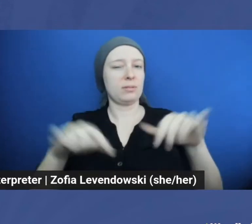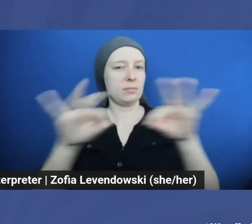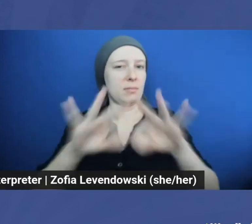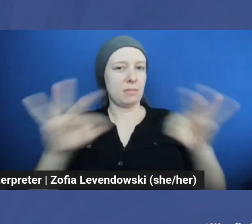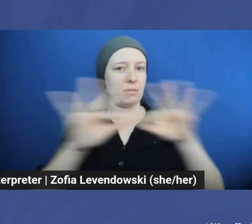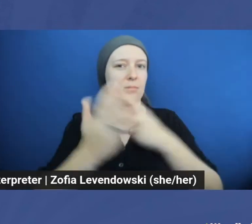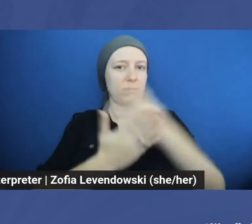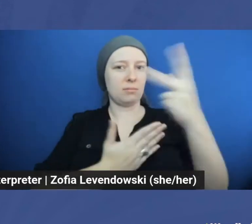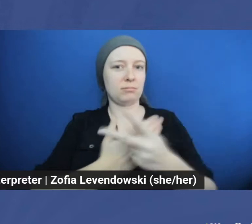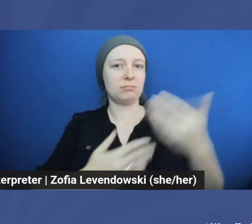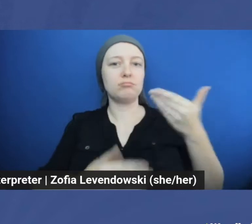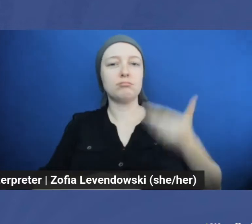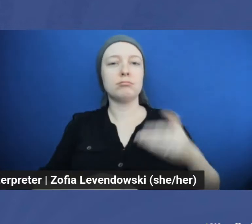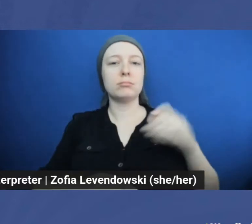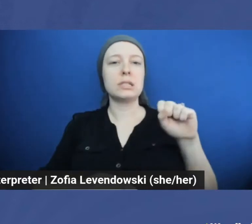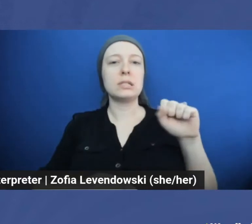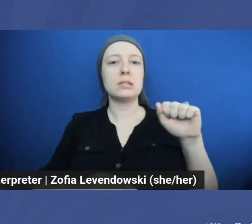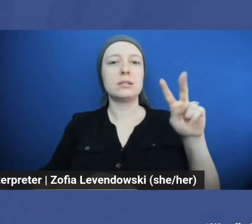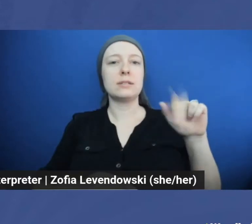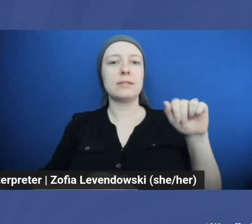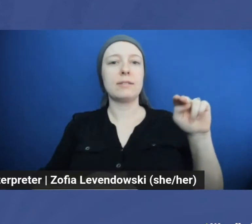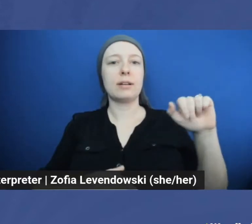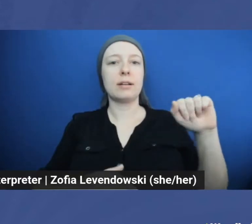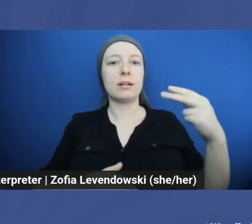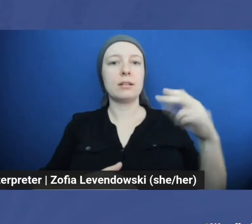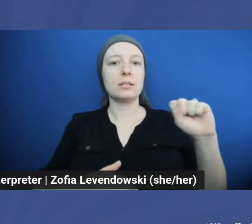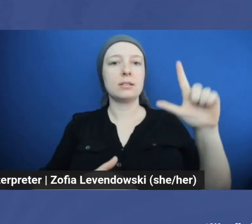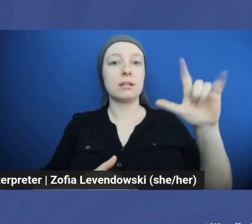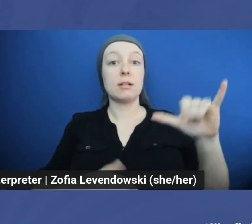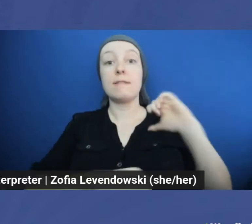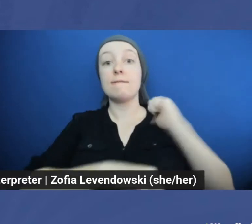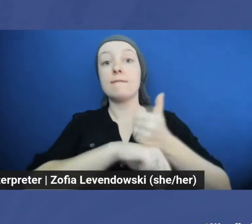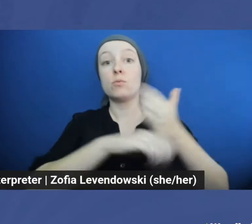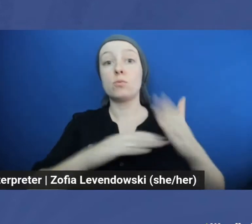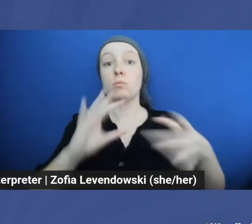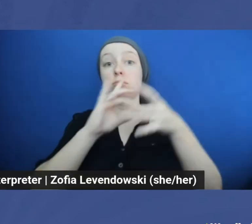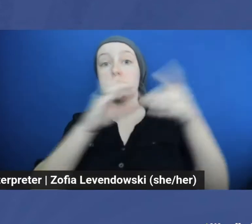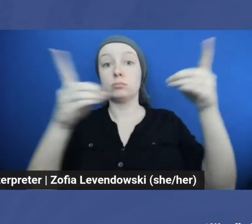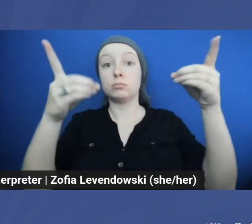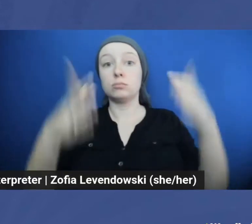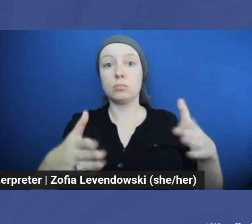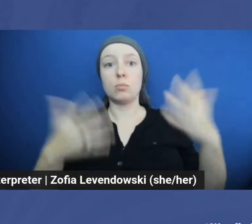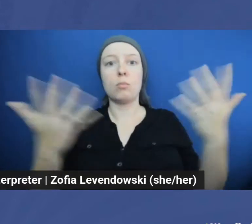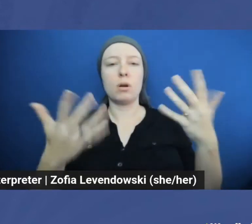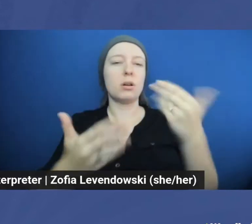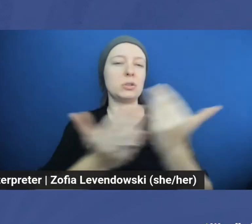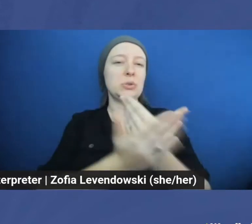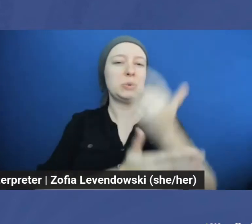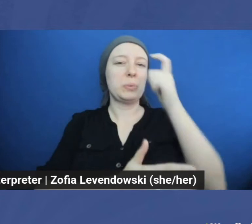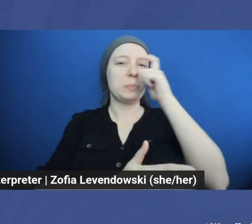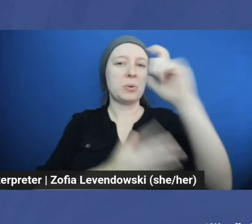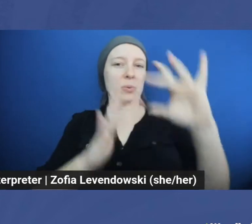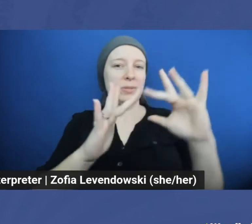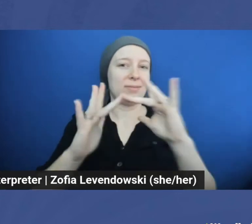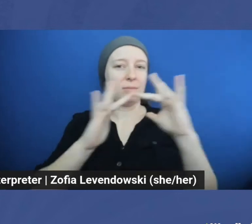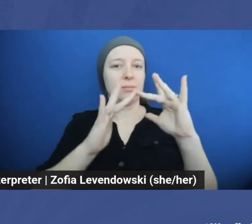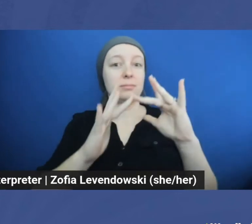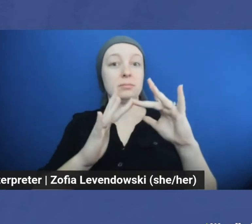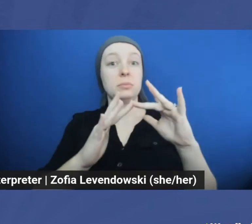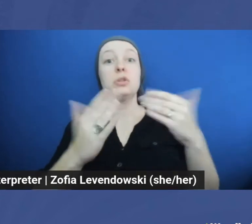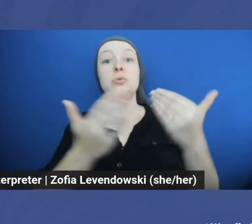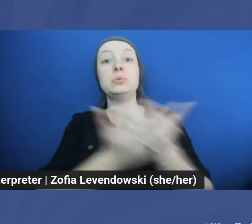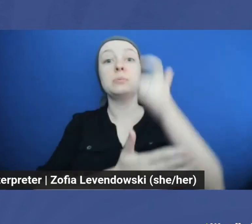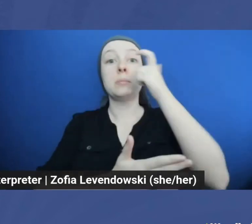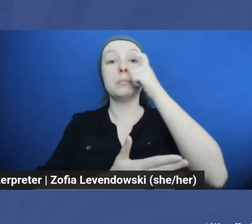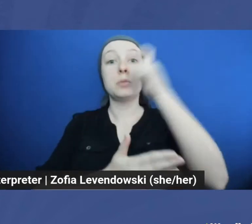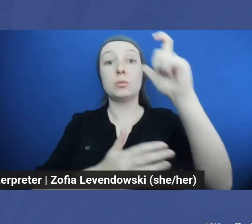My name is Savannah Sly, and I'm the founder and co-director of New Moon Network. New Moon is dedicated to advancing